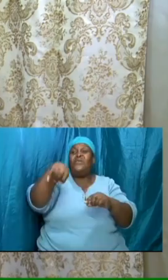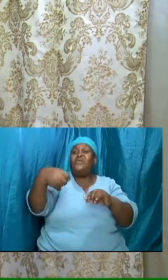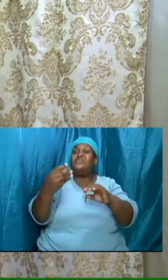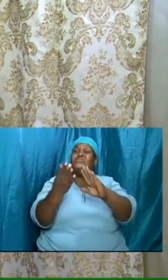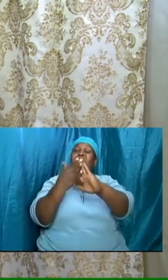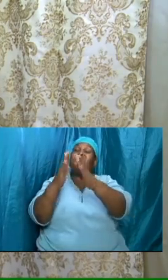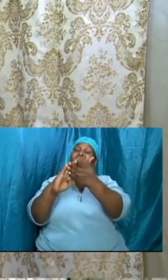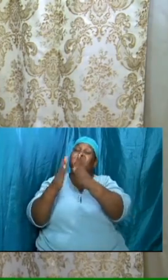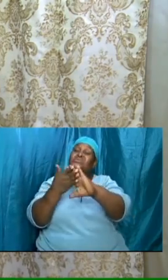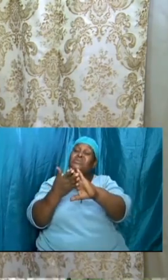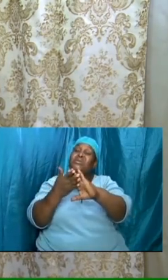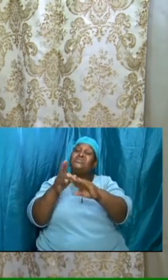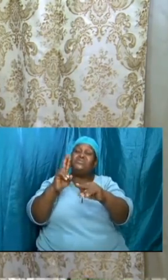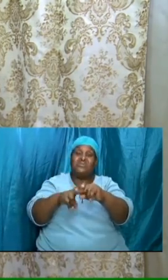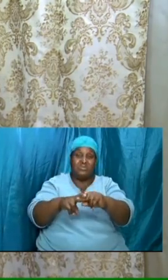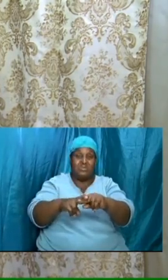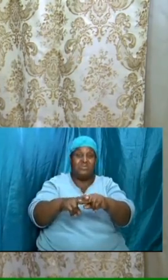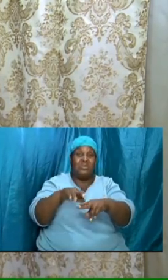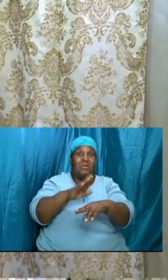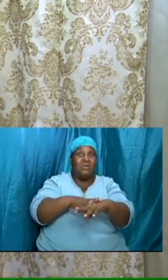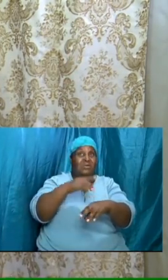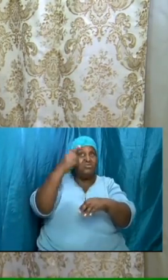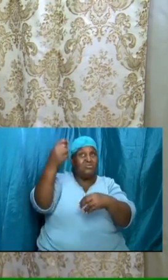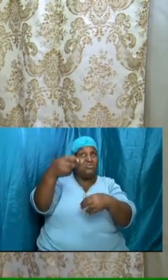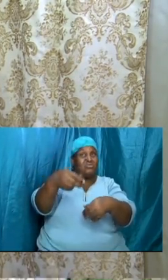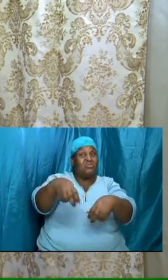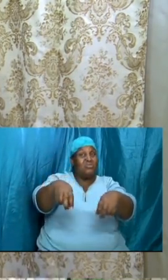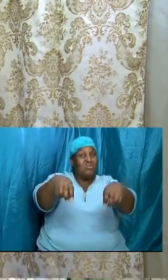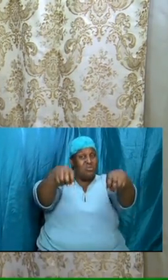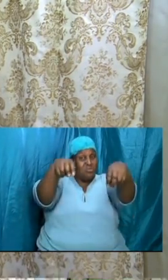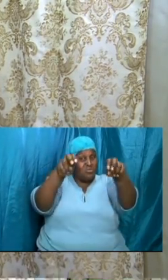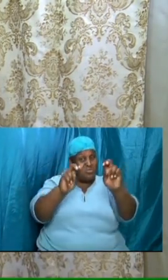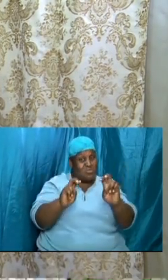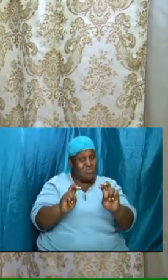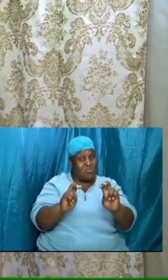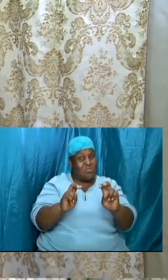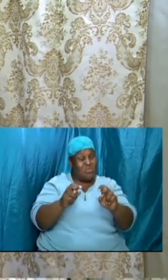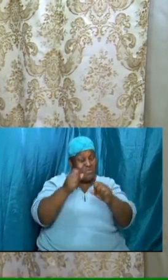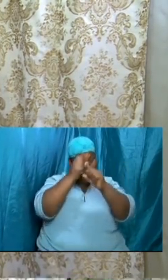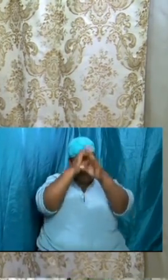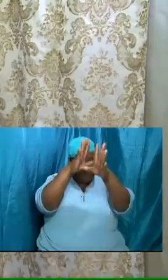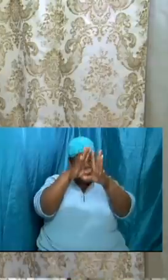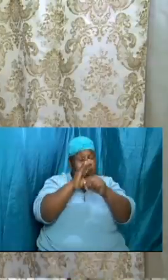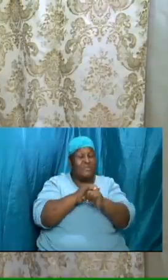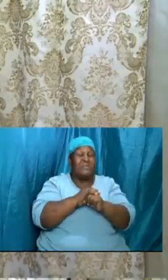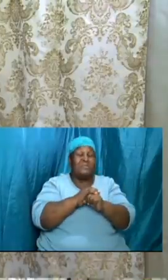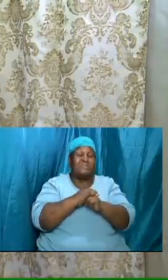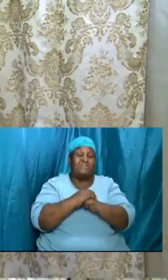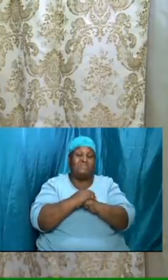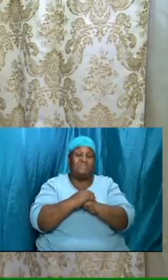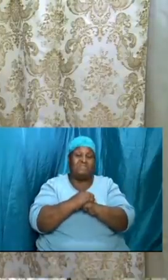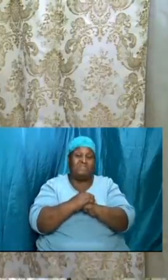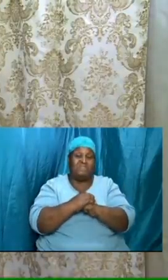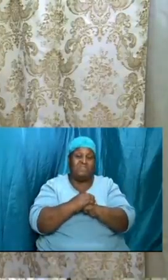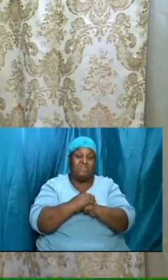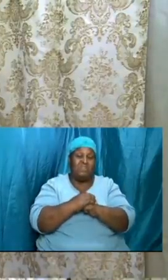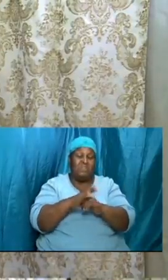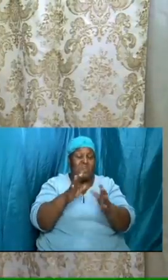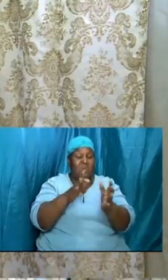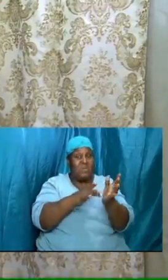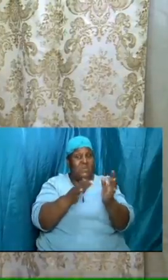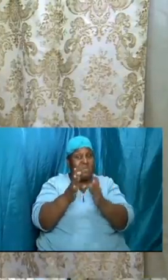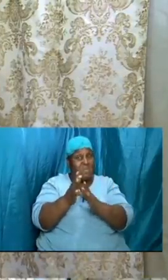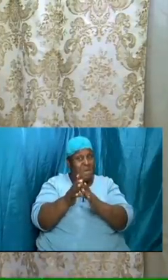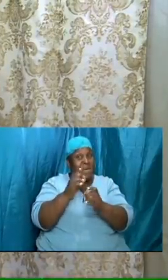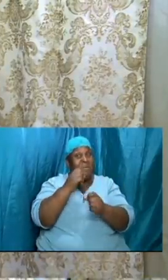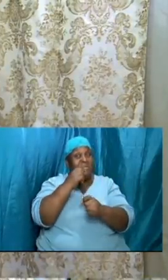throne of his father david and he will be ruling and when the bible said in revelation that he